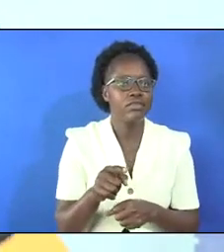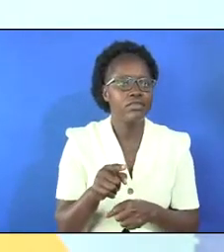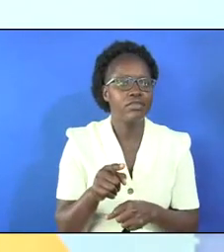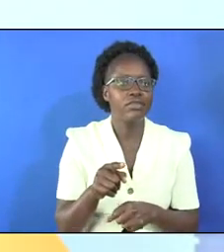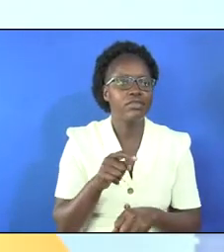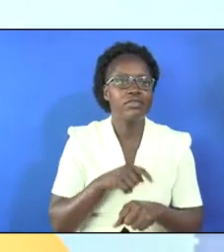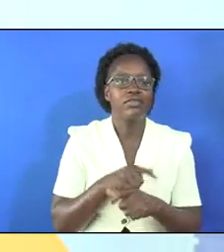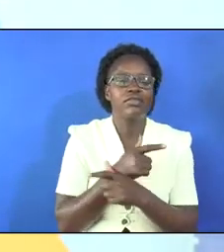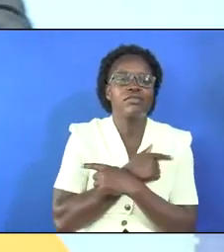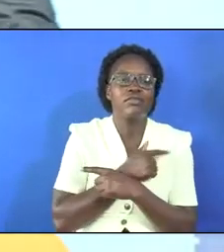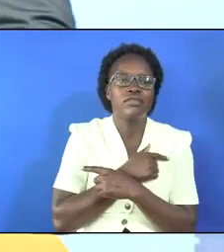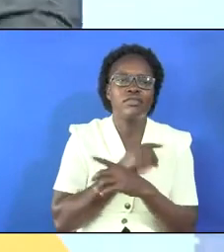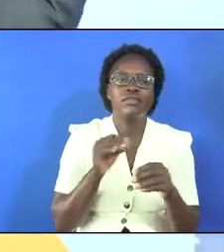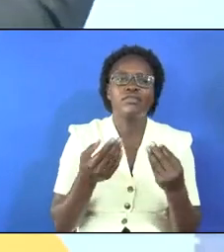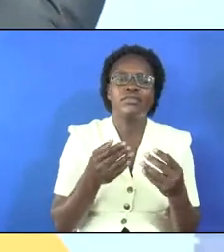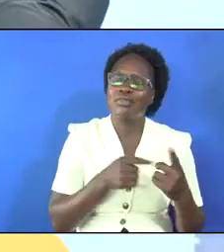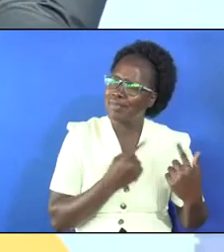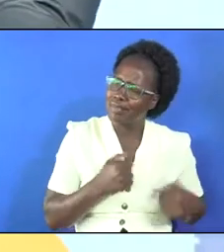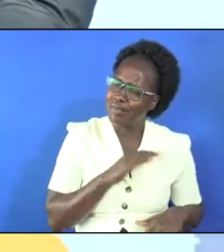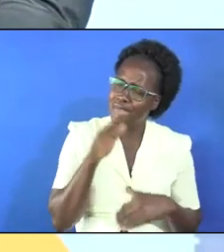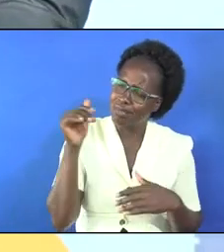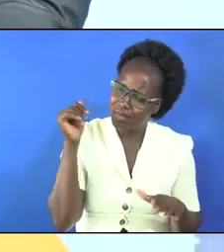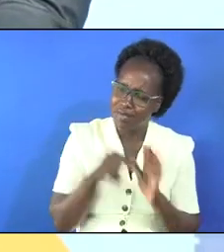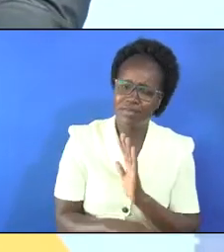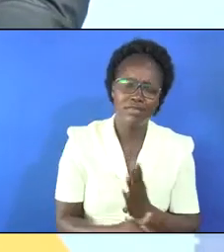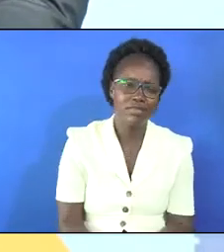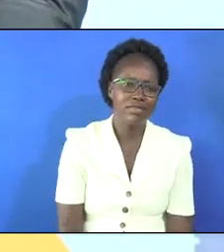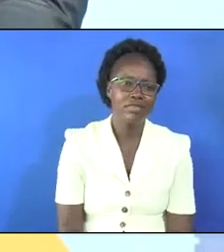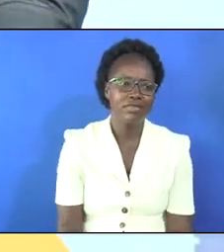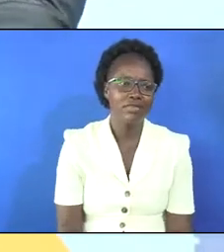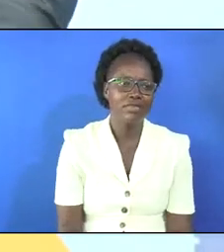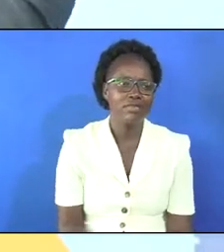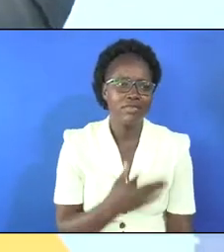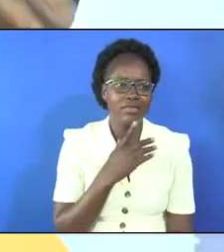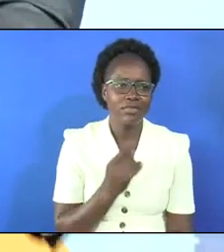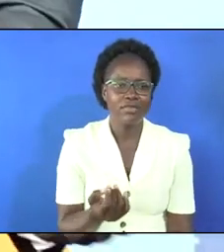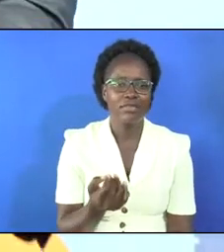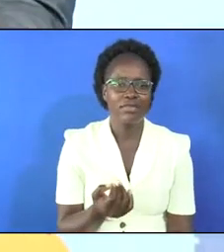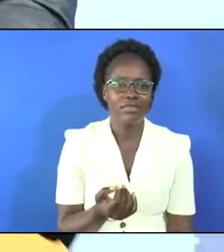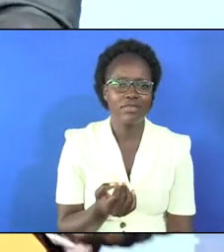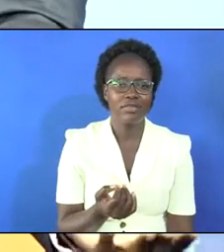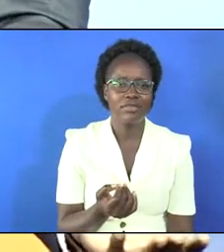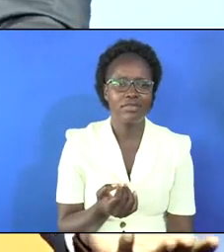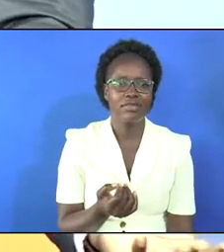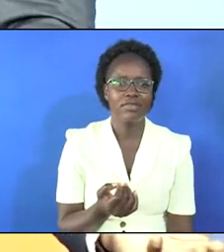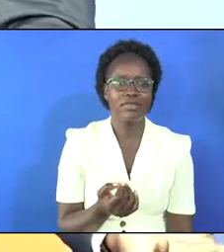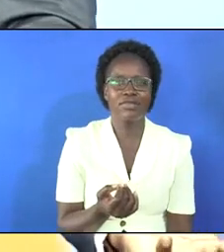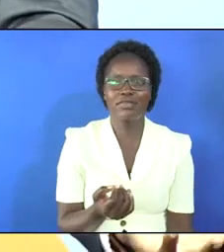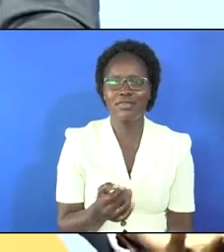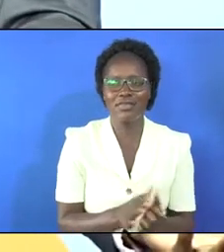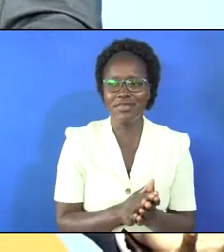when they love they give out their hearts so they remain heartless in the village